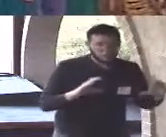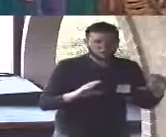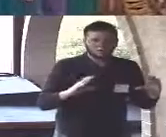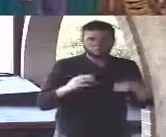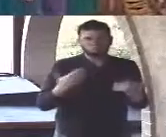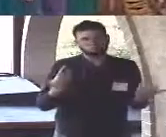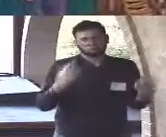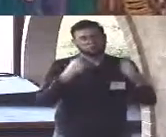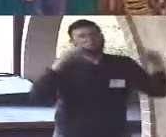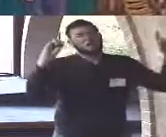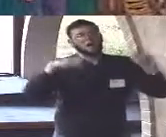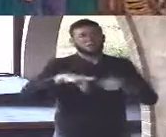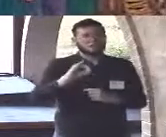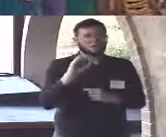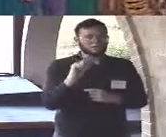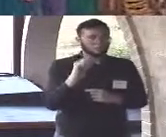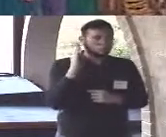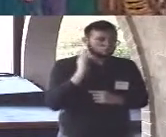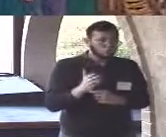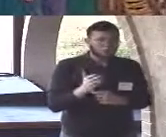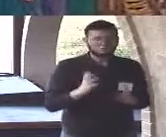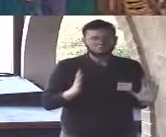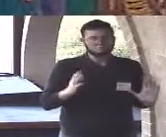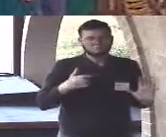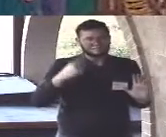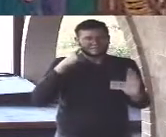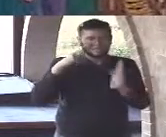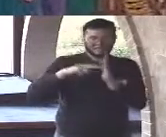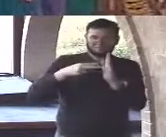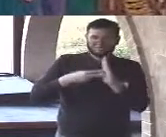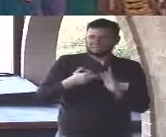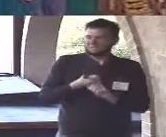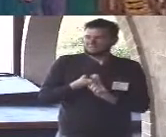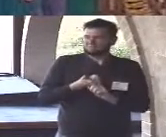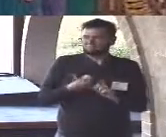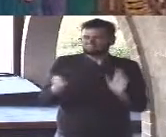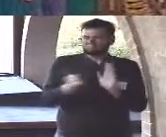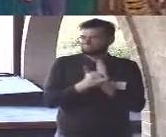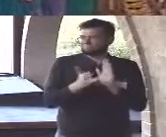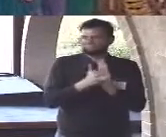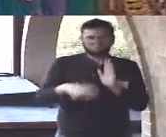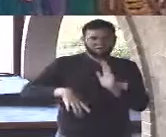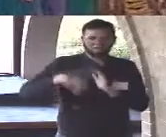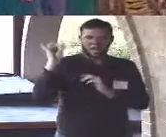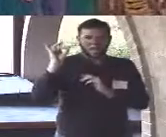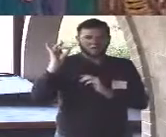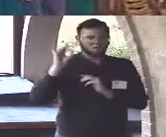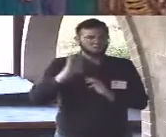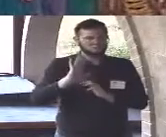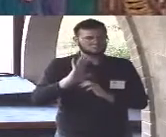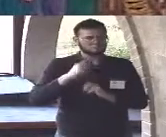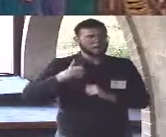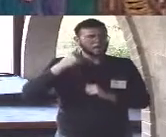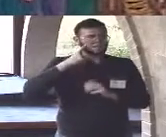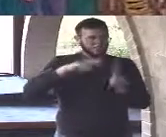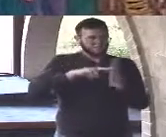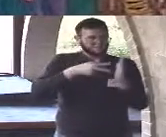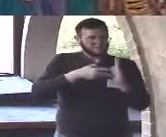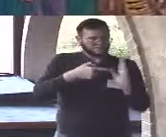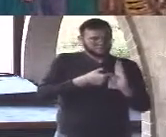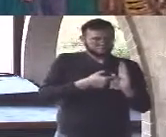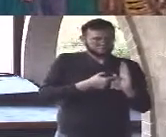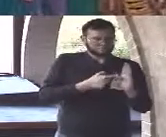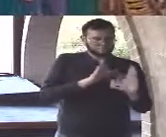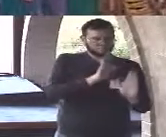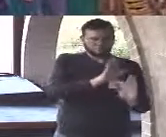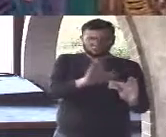all that i've shared with you this morning i don't think meaning is found i think meaning is created it